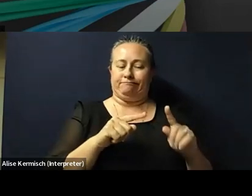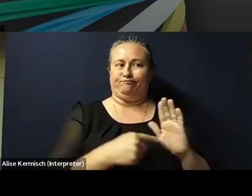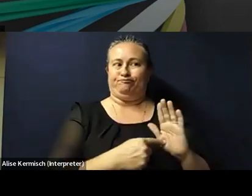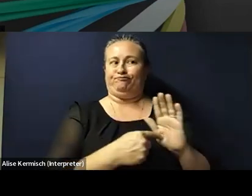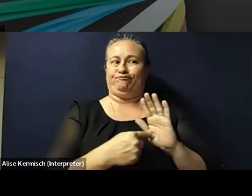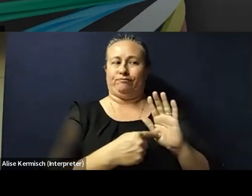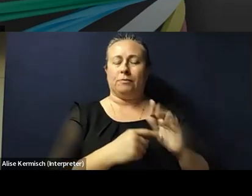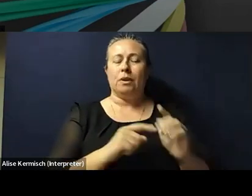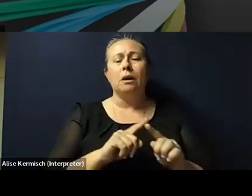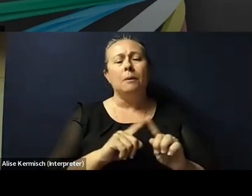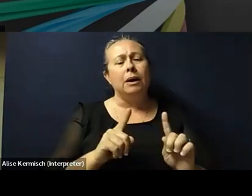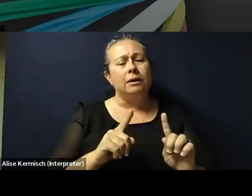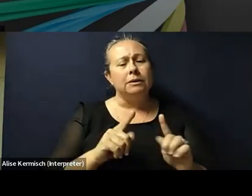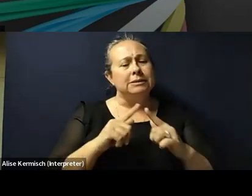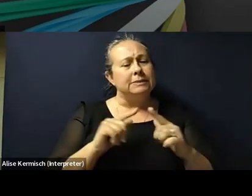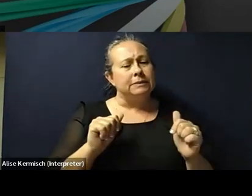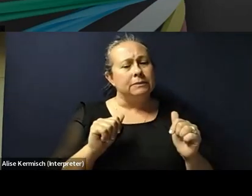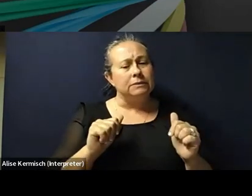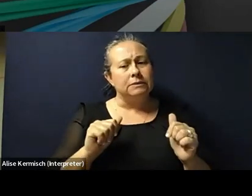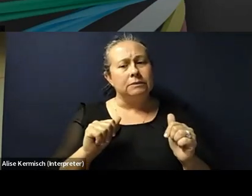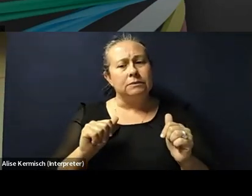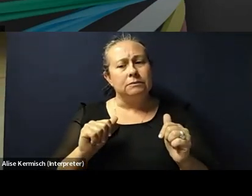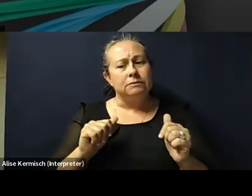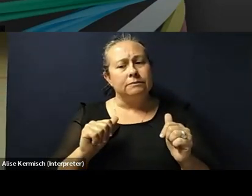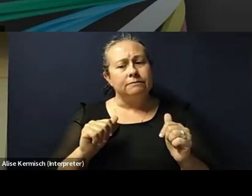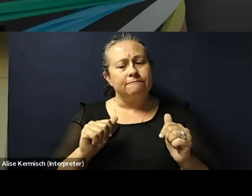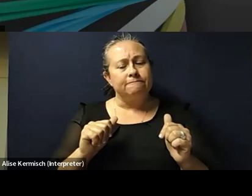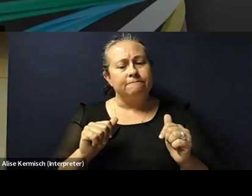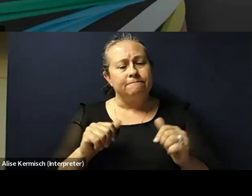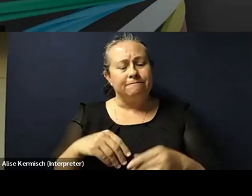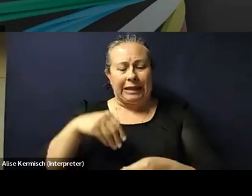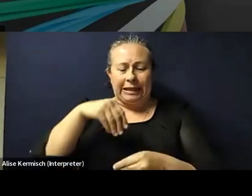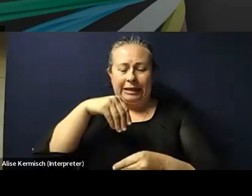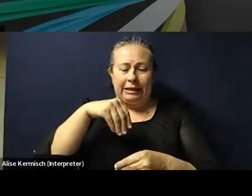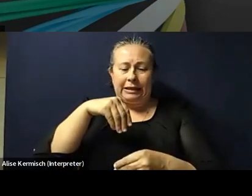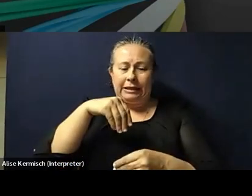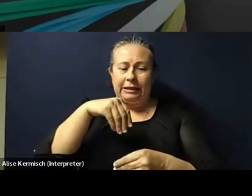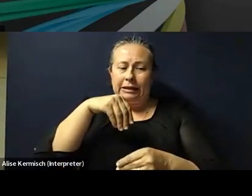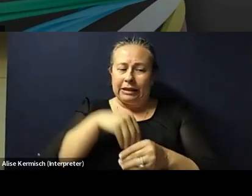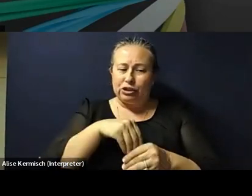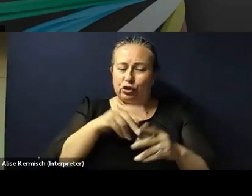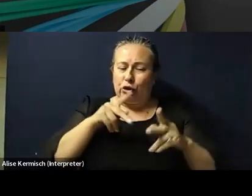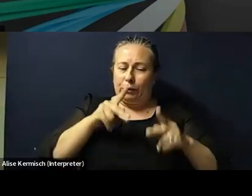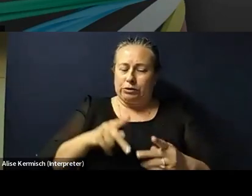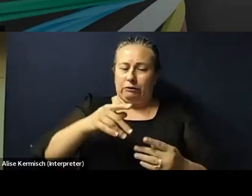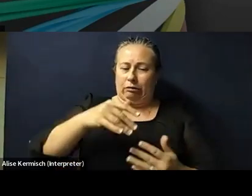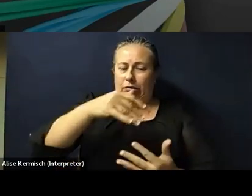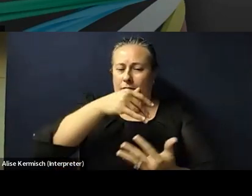But I have to say that at the same time, interpersonally, there is a,